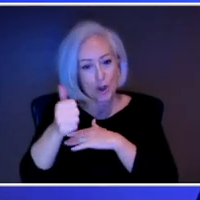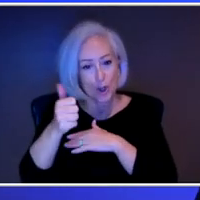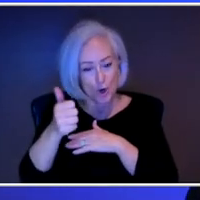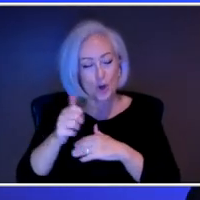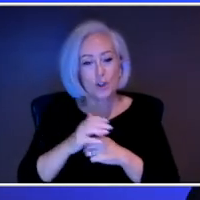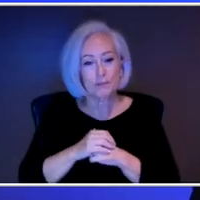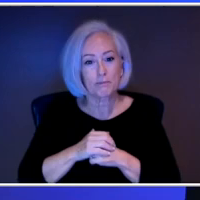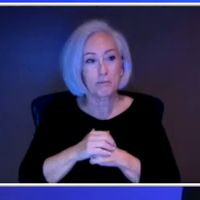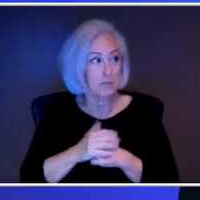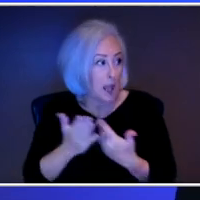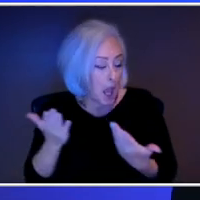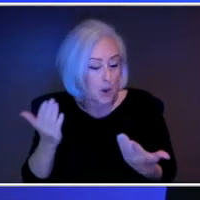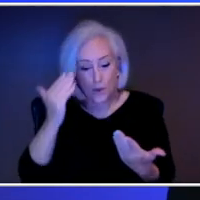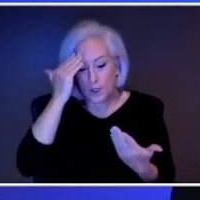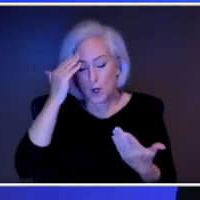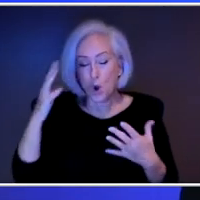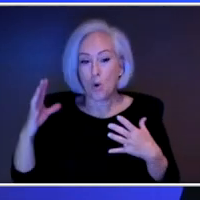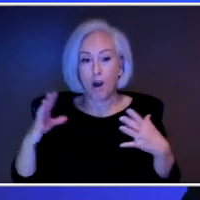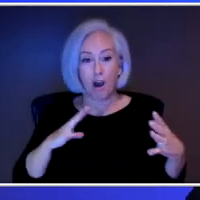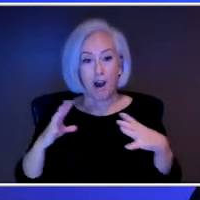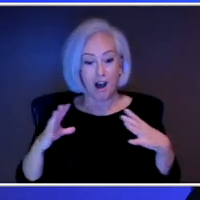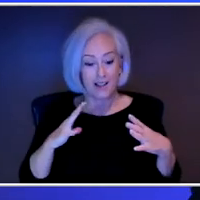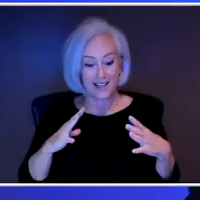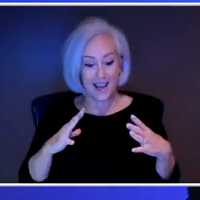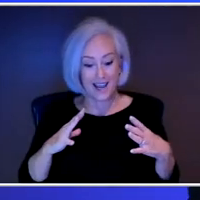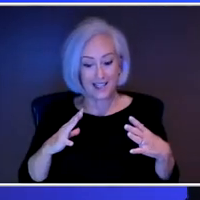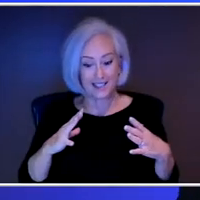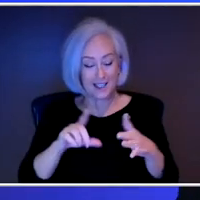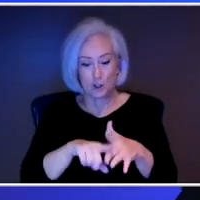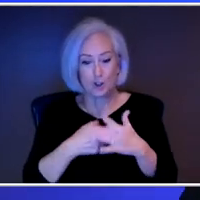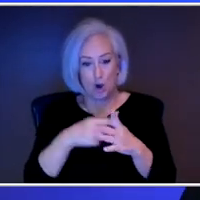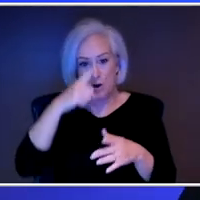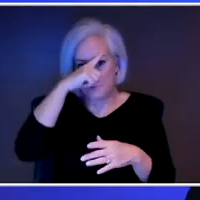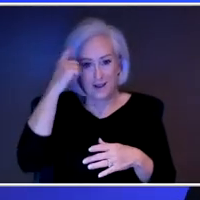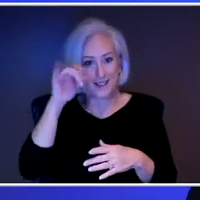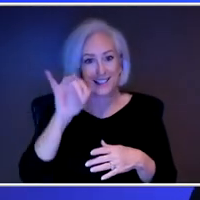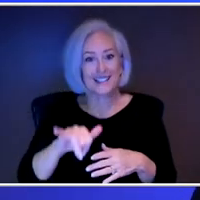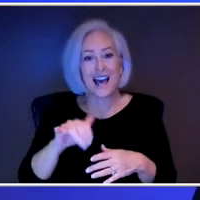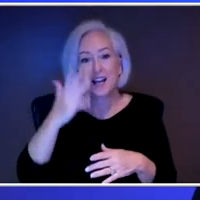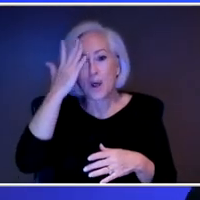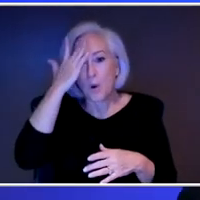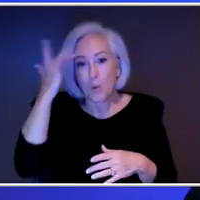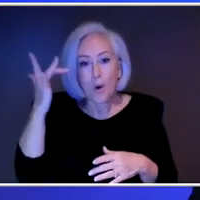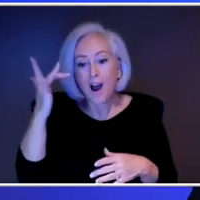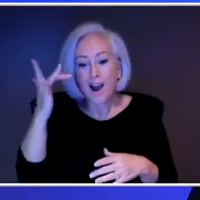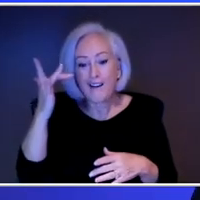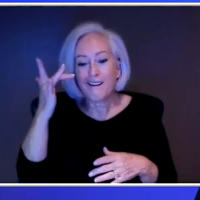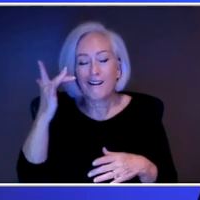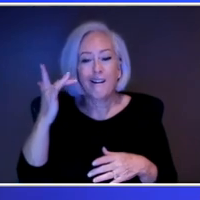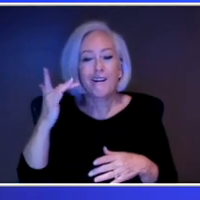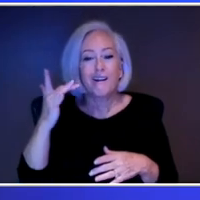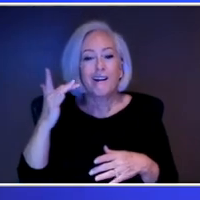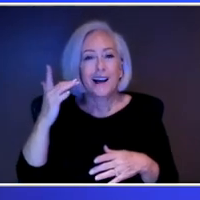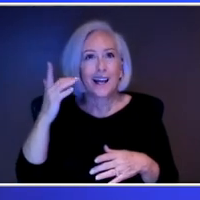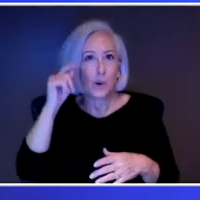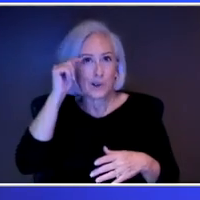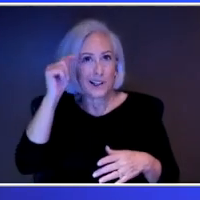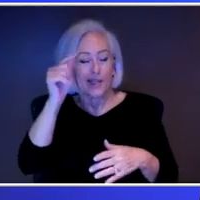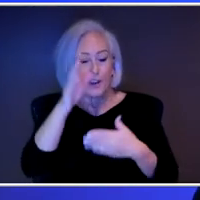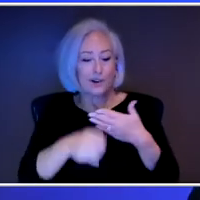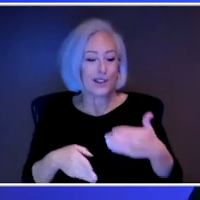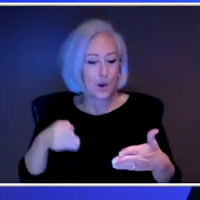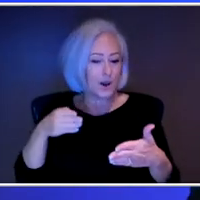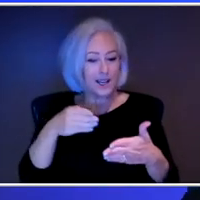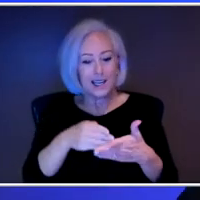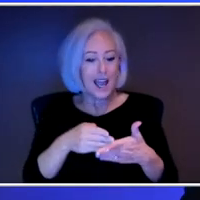largely grew out of that. It was sort of a battling against this idea of this sort of malaise that can set in